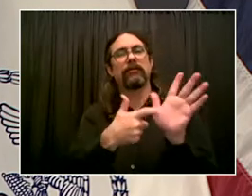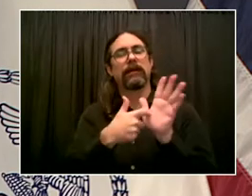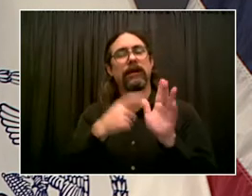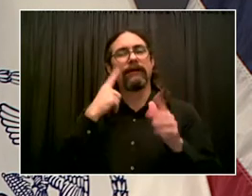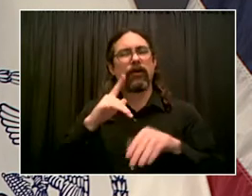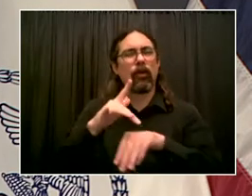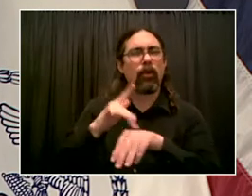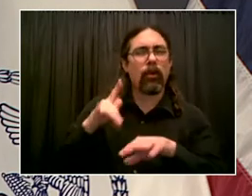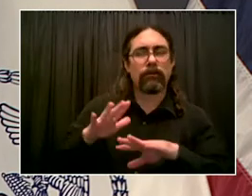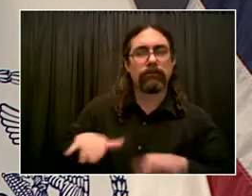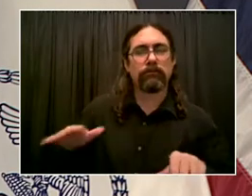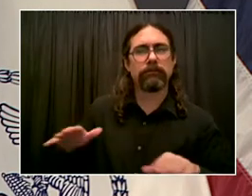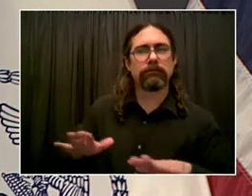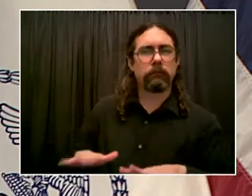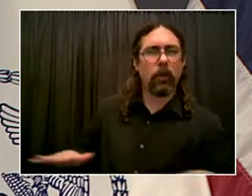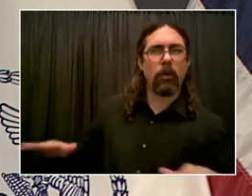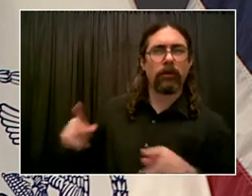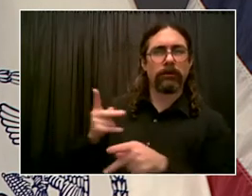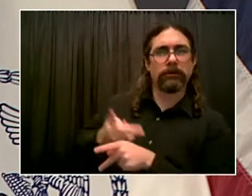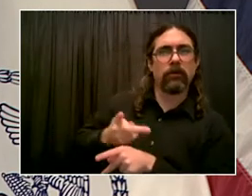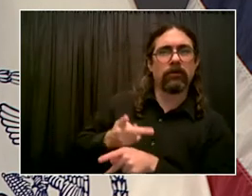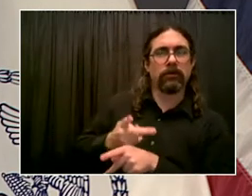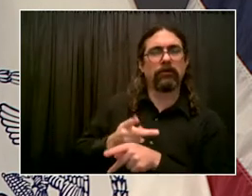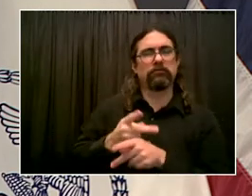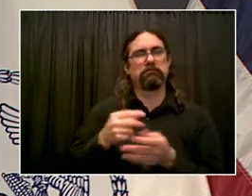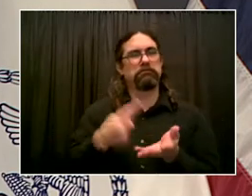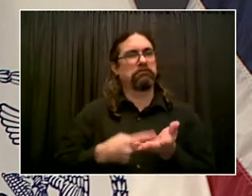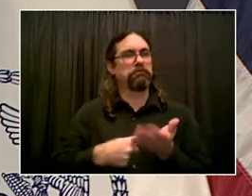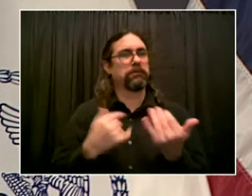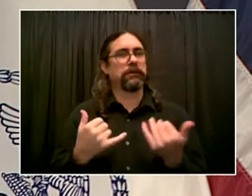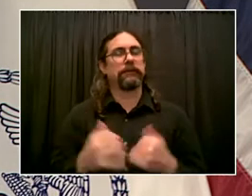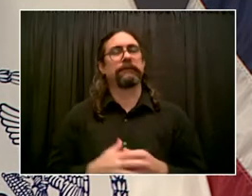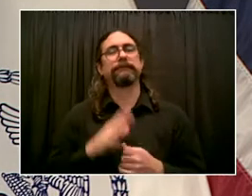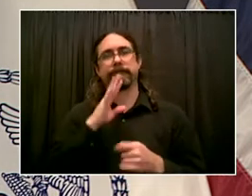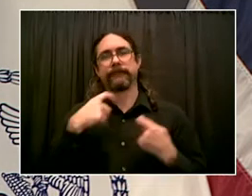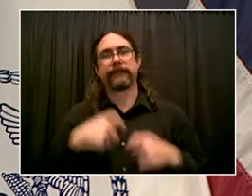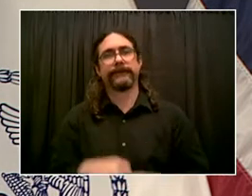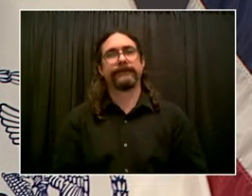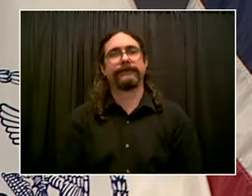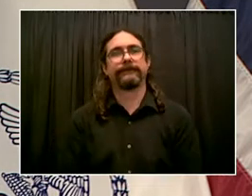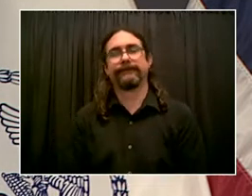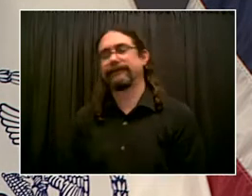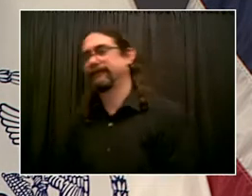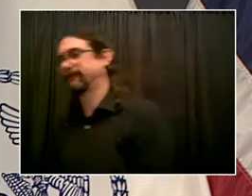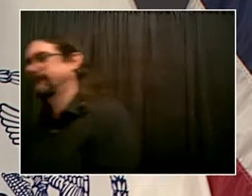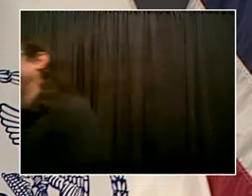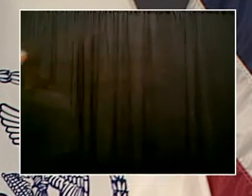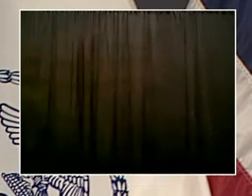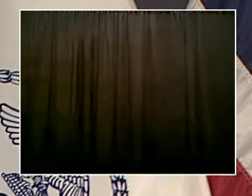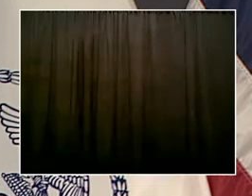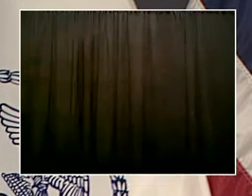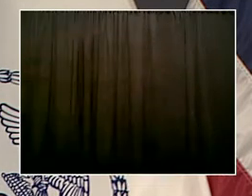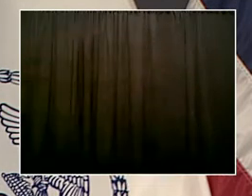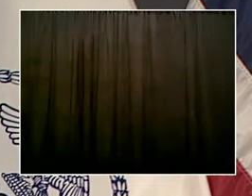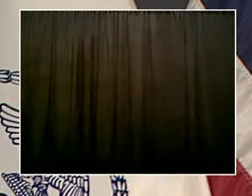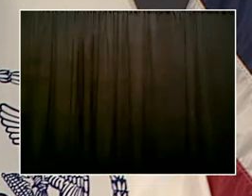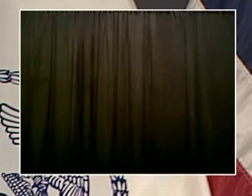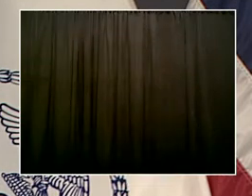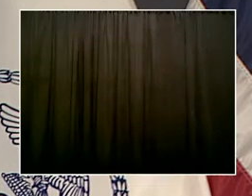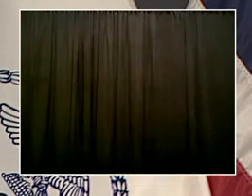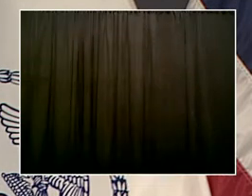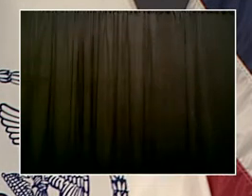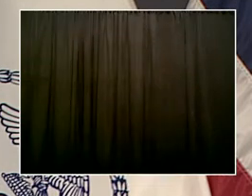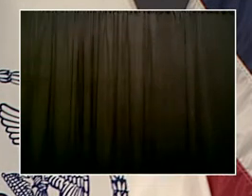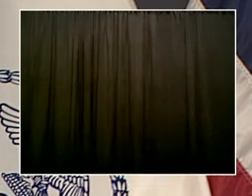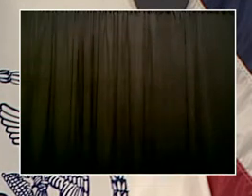funcionan. Hoy ampliamos nuestro mandato de vacuna de COVID para incluir todos